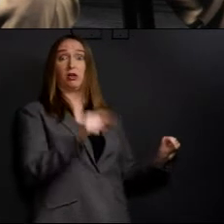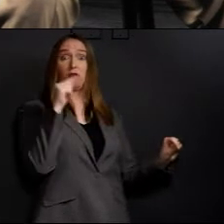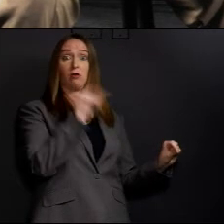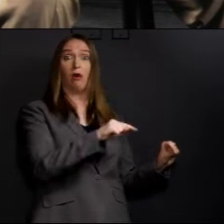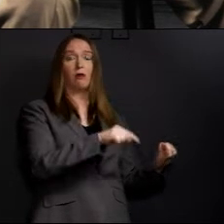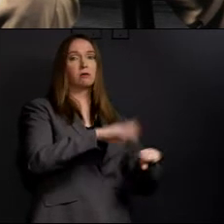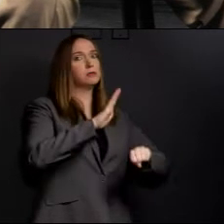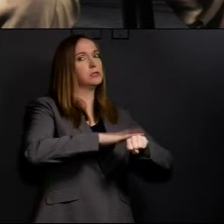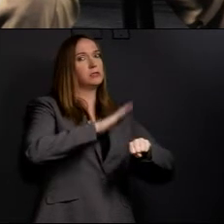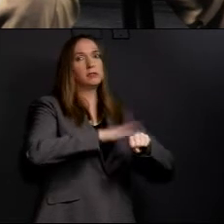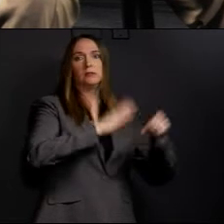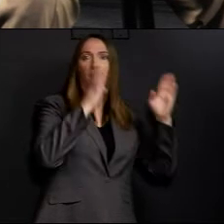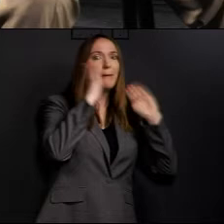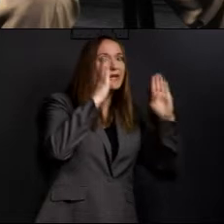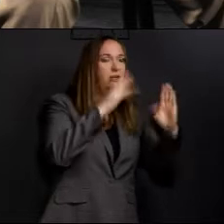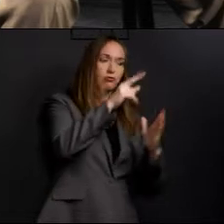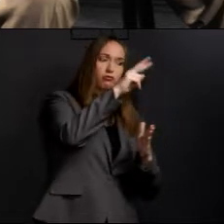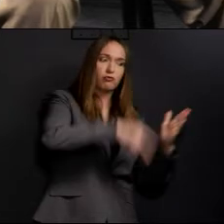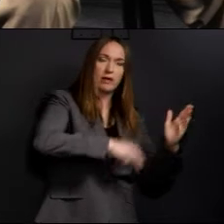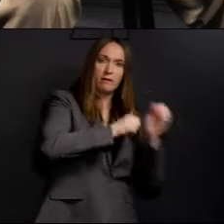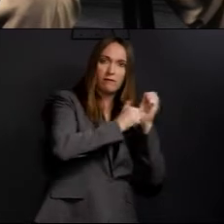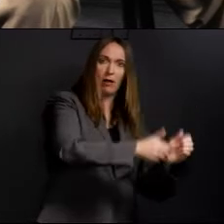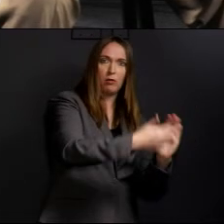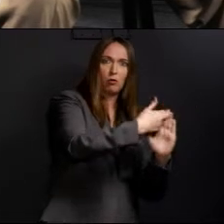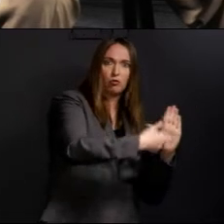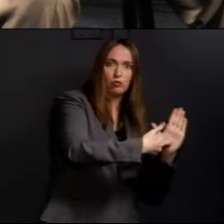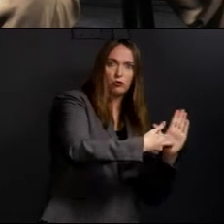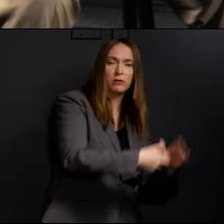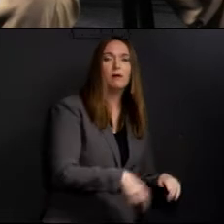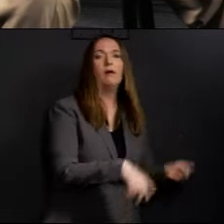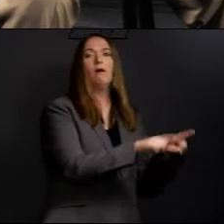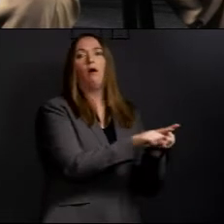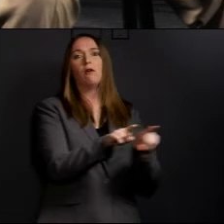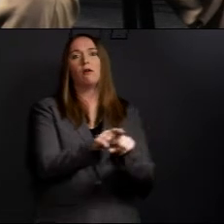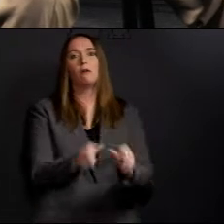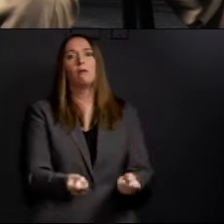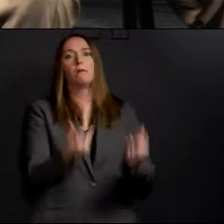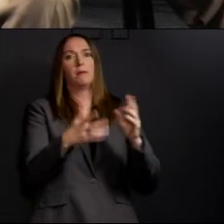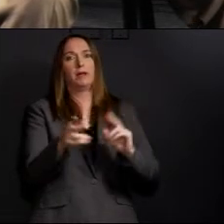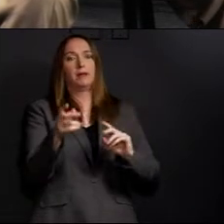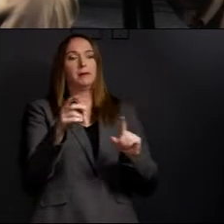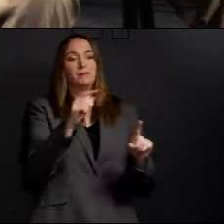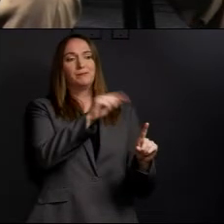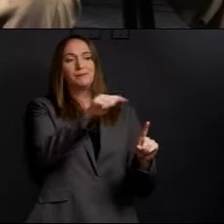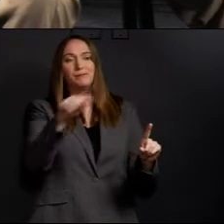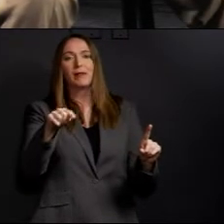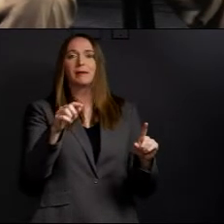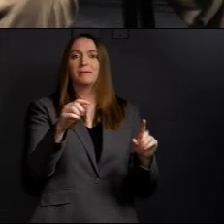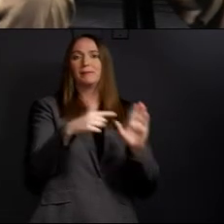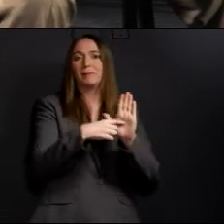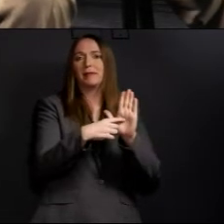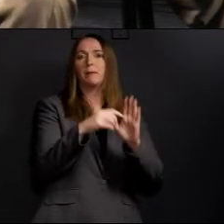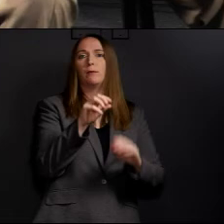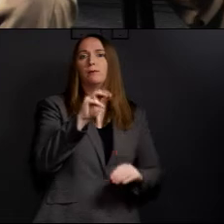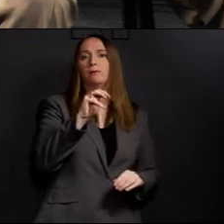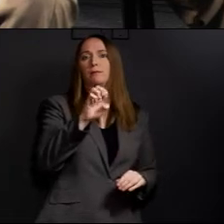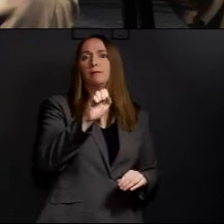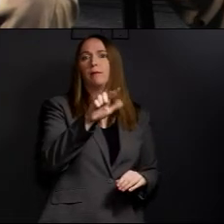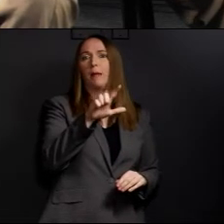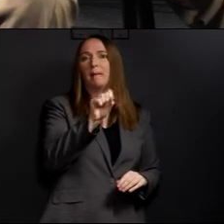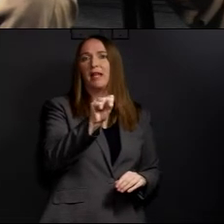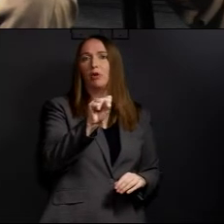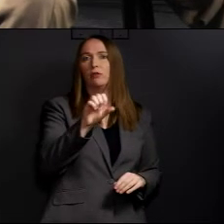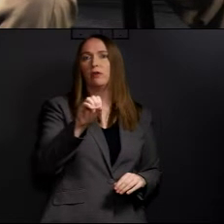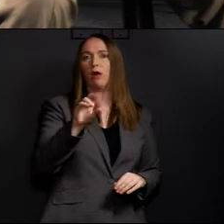given to all people and community groups, like Meals on Wheels, who handle food and our recreation centers as well. Those are very important